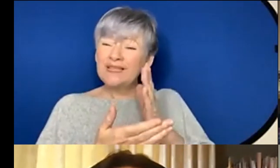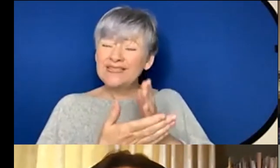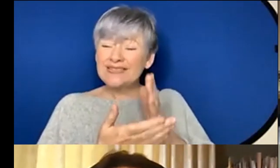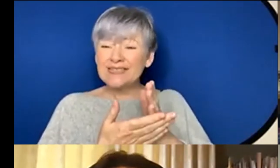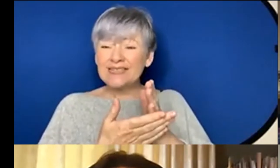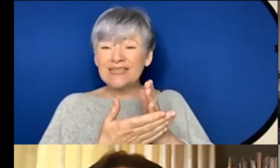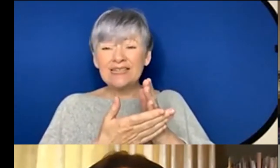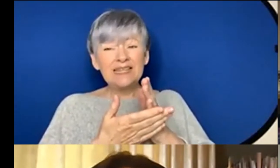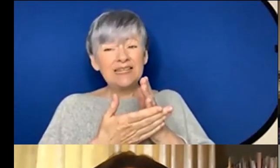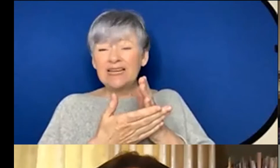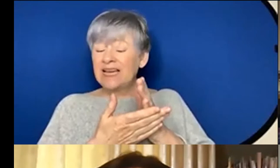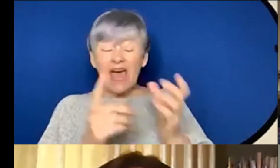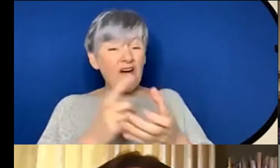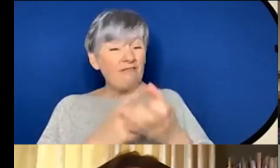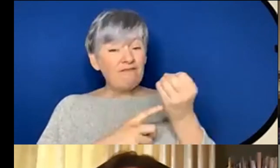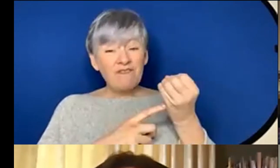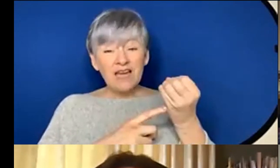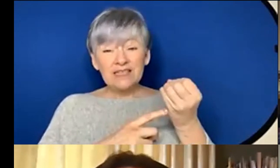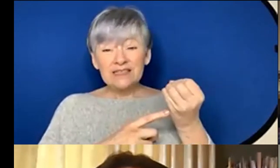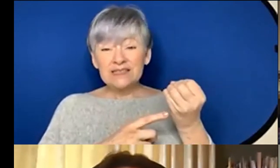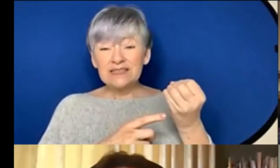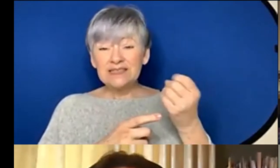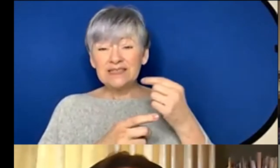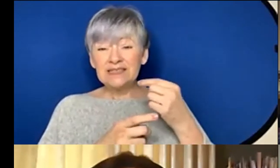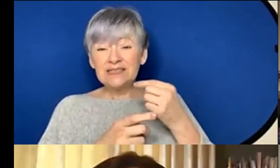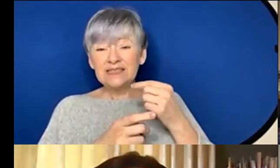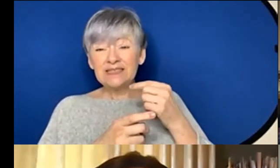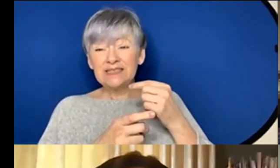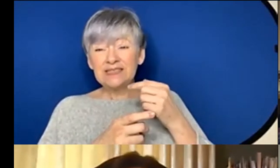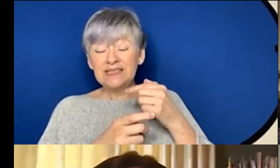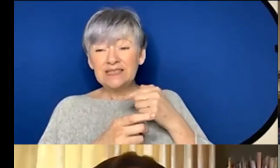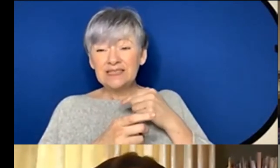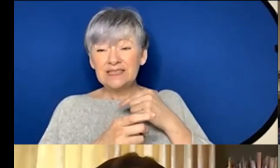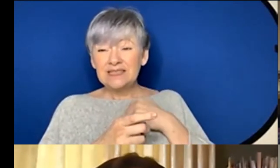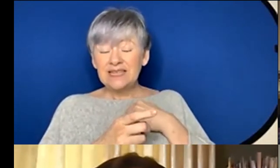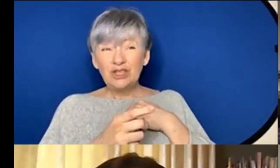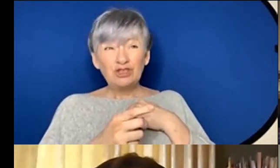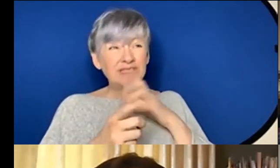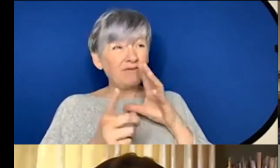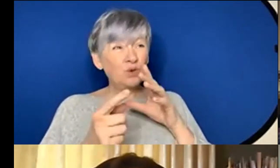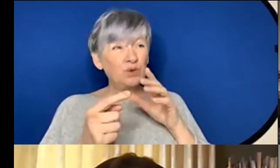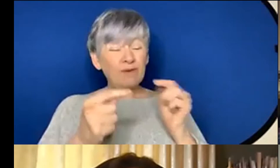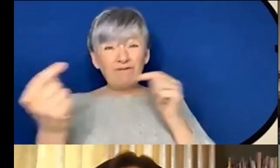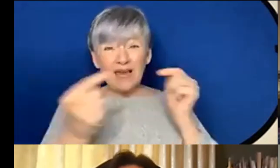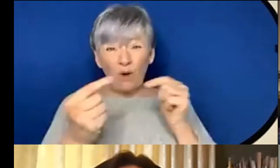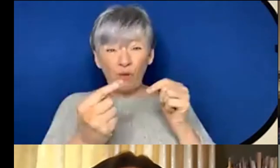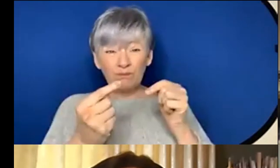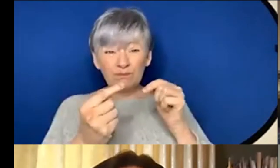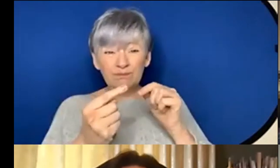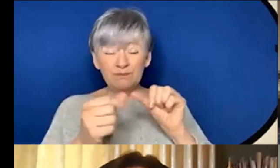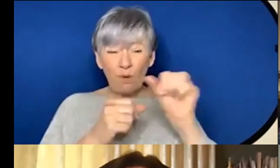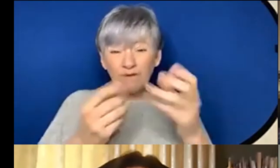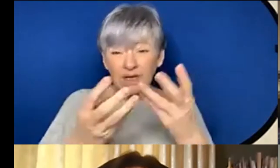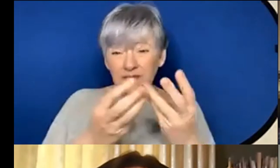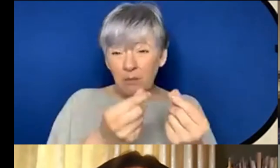I just I just find it um having to actually fight over something just goes against my creed which basically I mean I